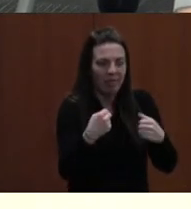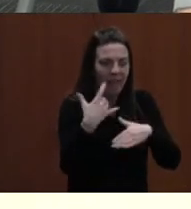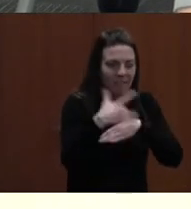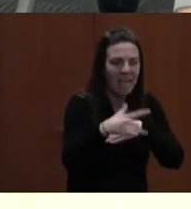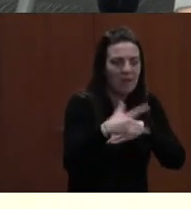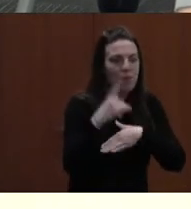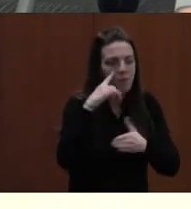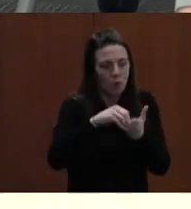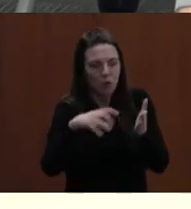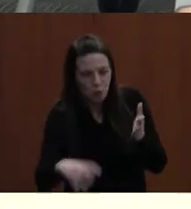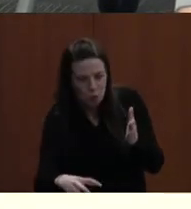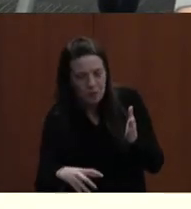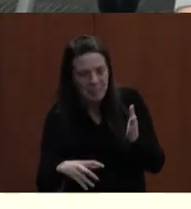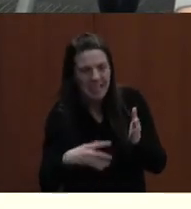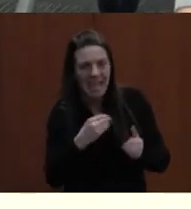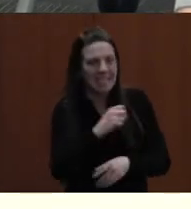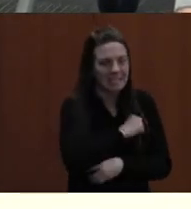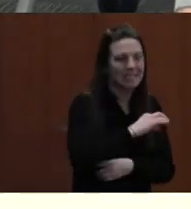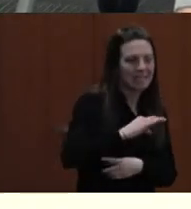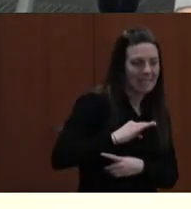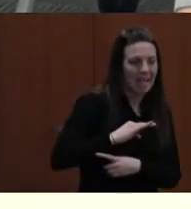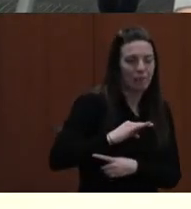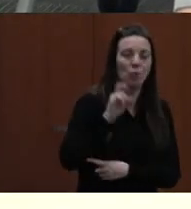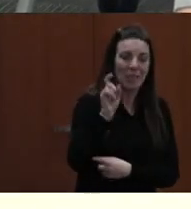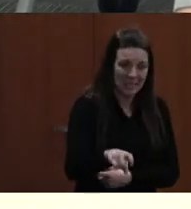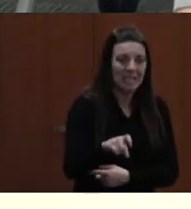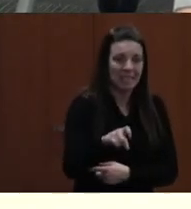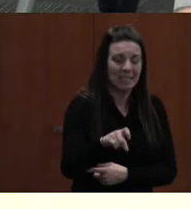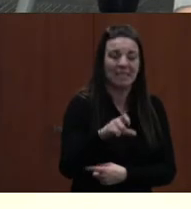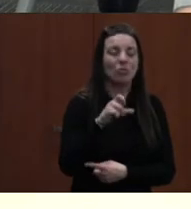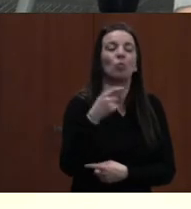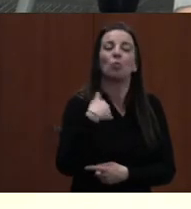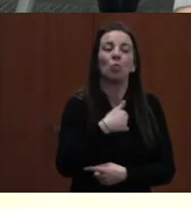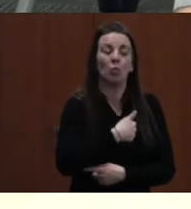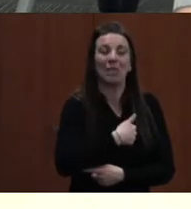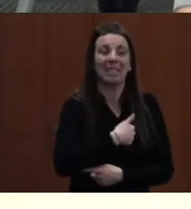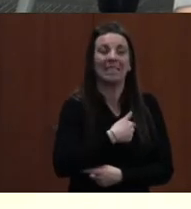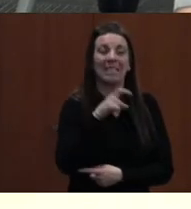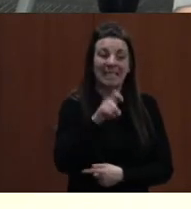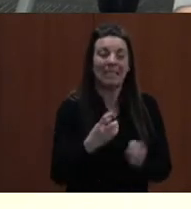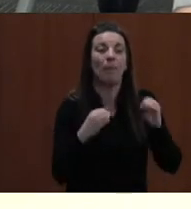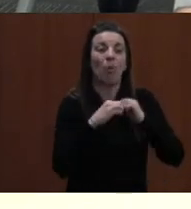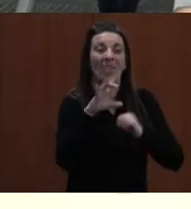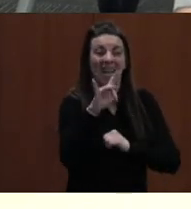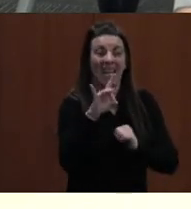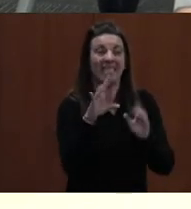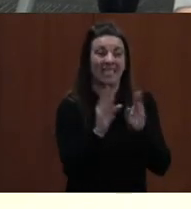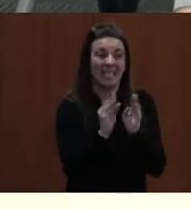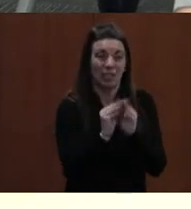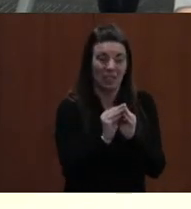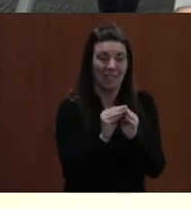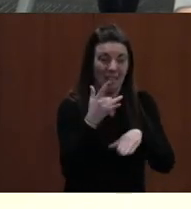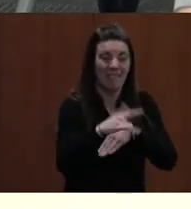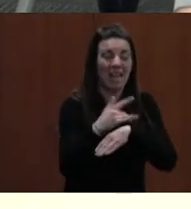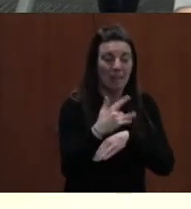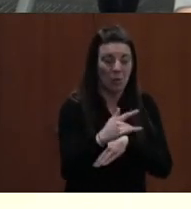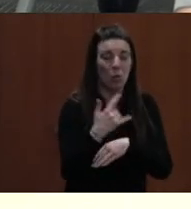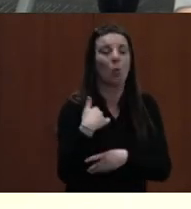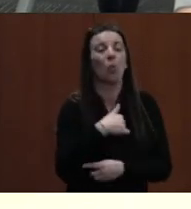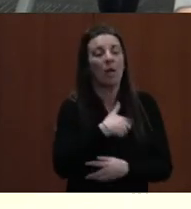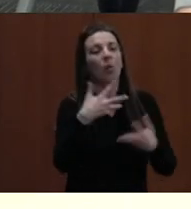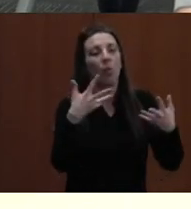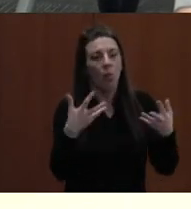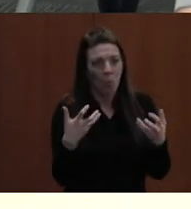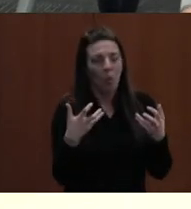students and beyond six EAP sessions for staff. We need our ESP staff to be paid a livable wage so that we can retain those staff